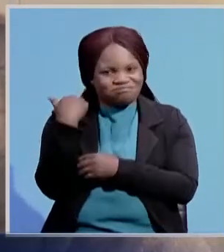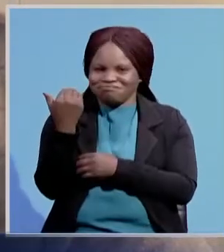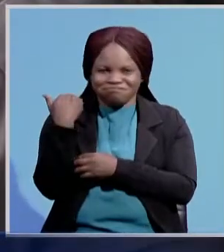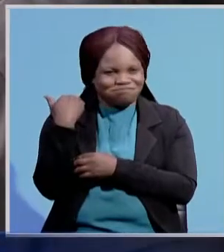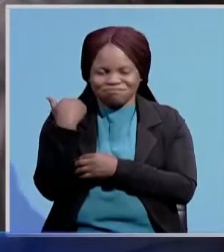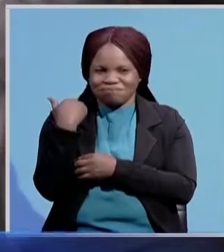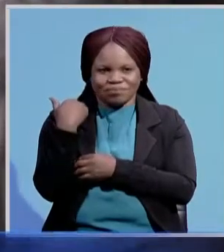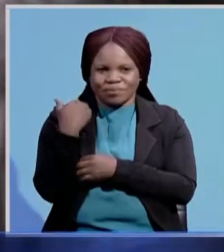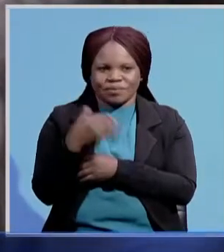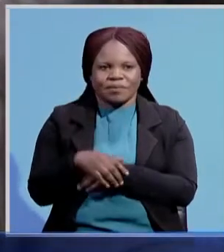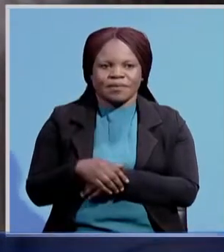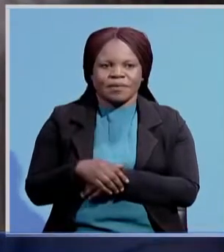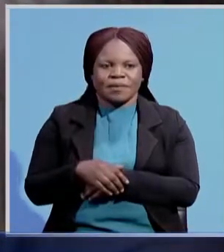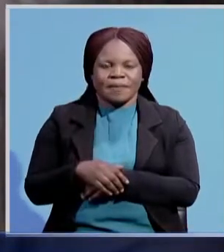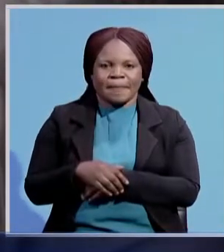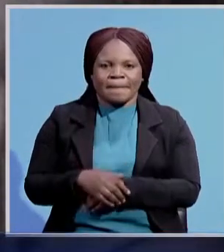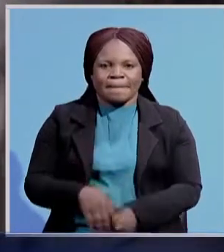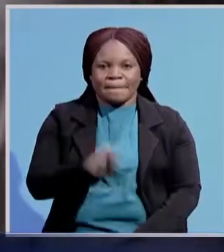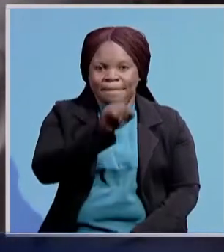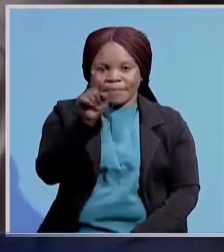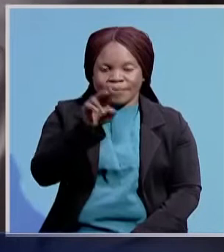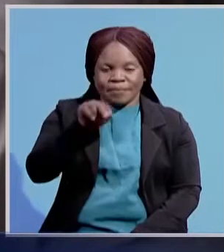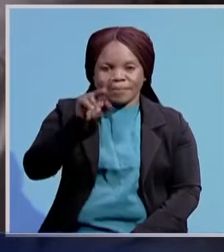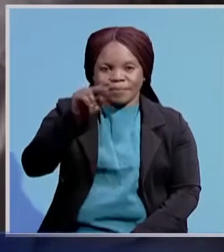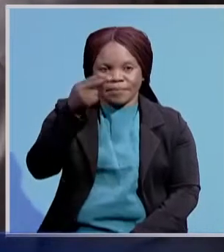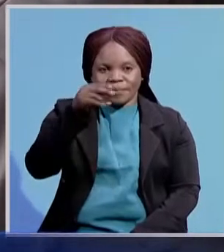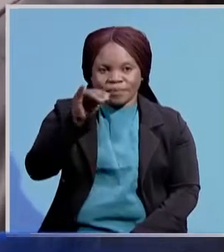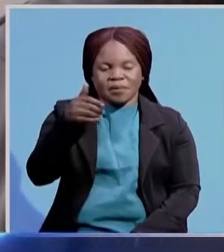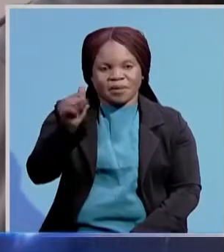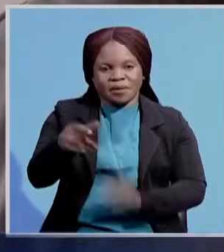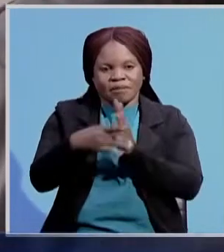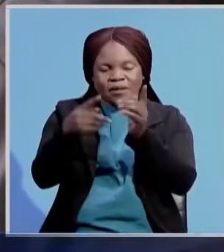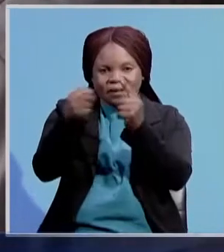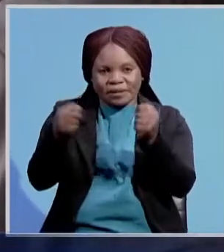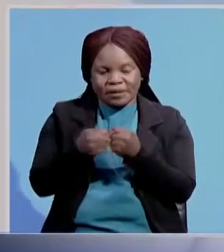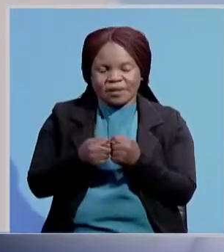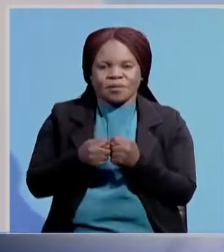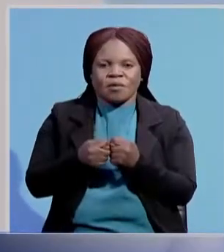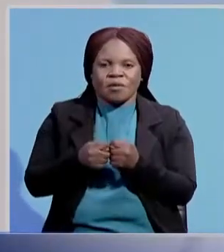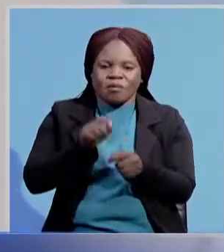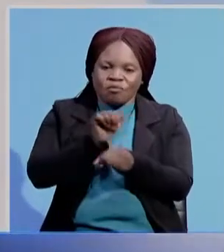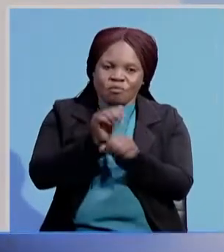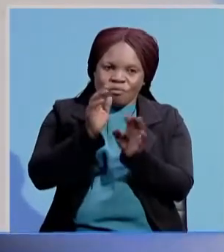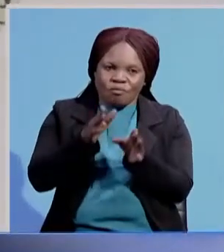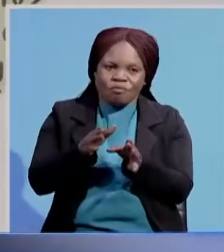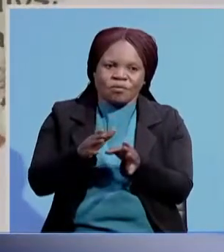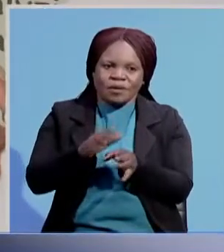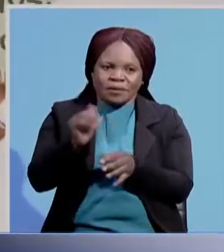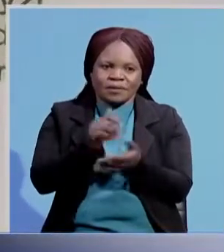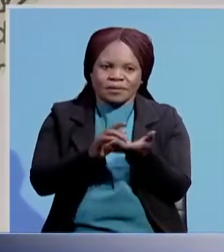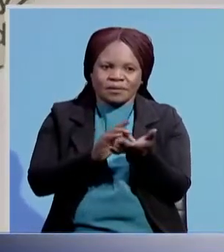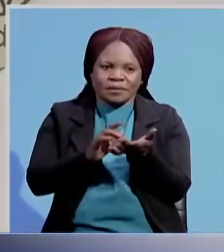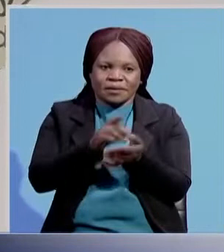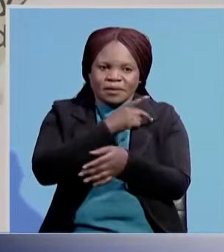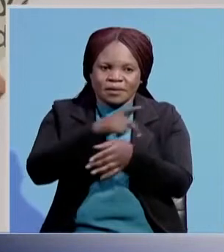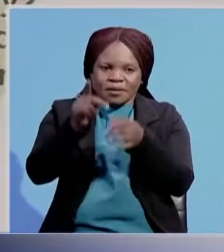myths. Zambia National Public Health Institute Director Victor Mkonga has led a team of frontline health personnel in taking the job. Professor